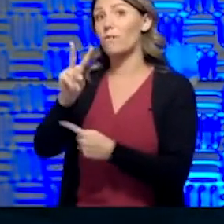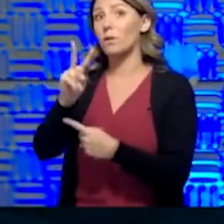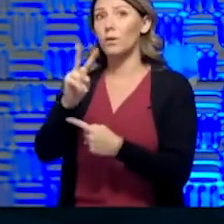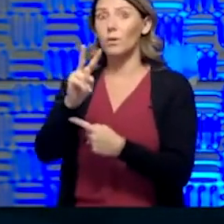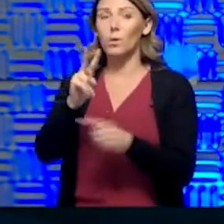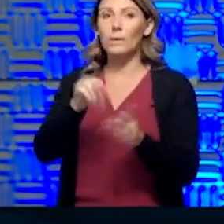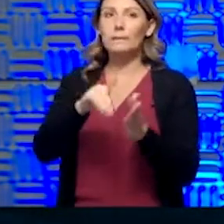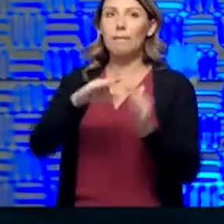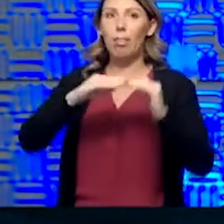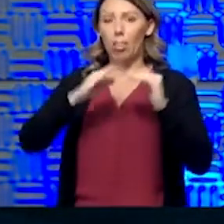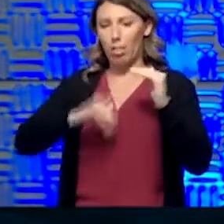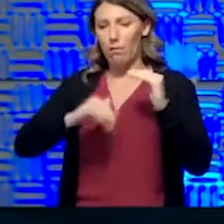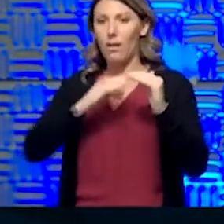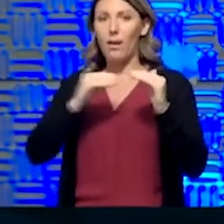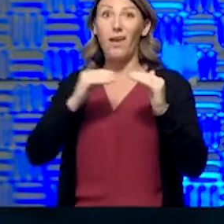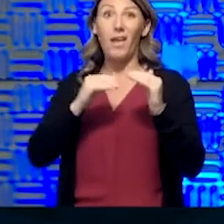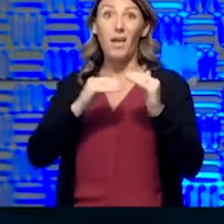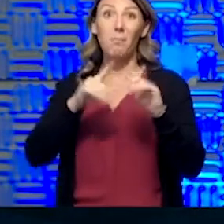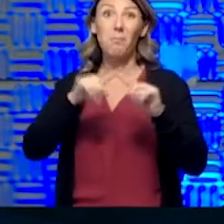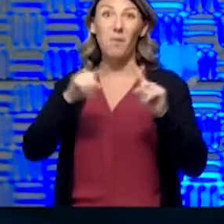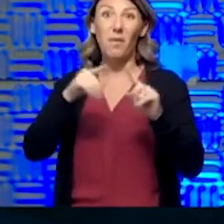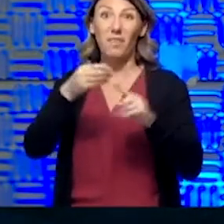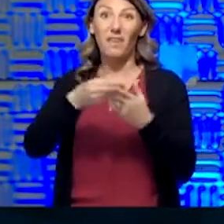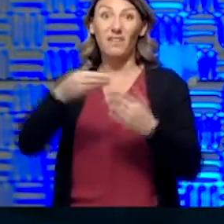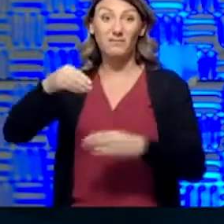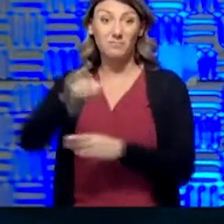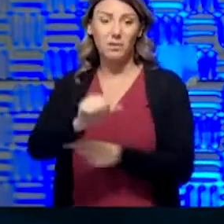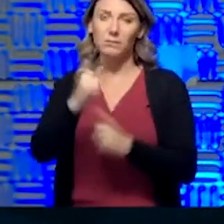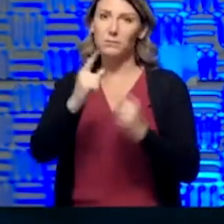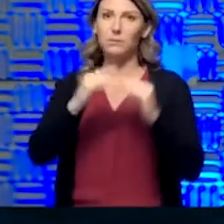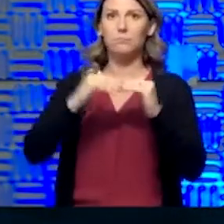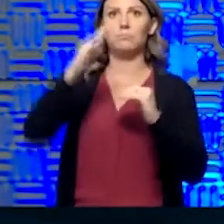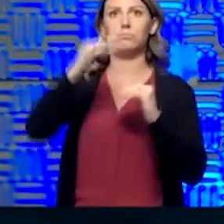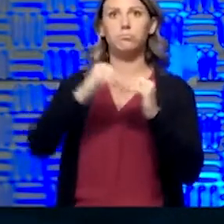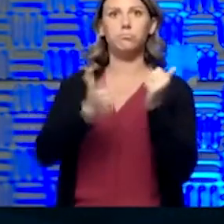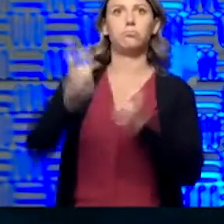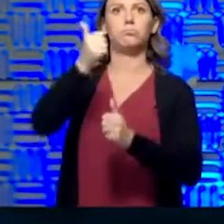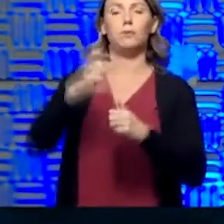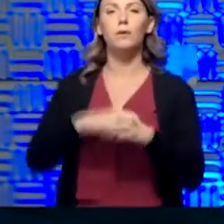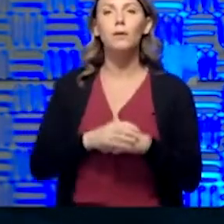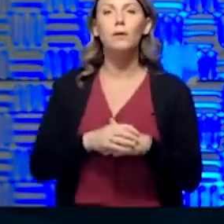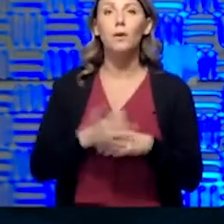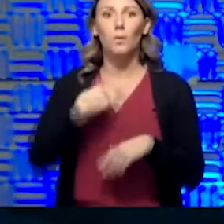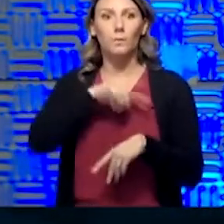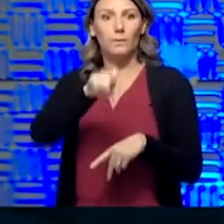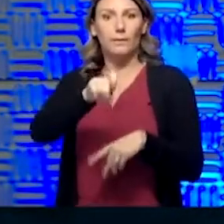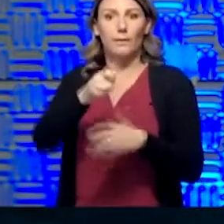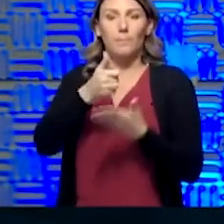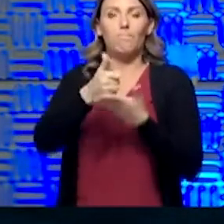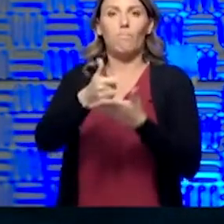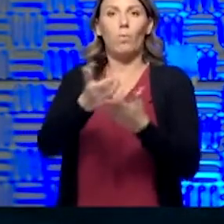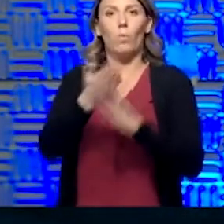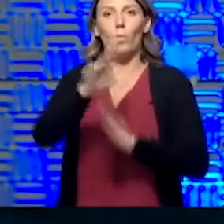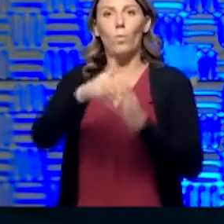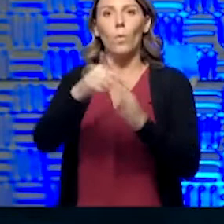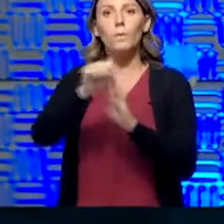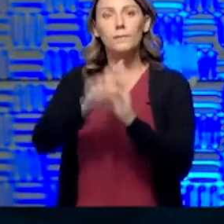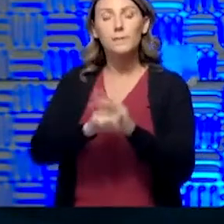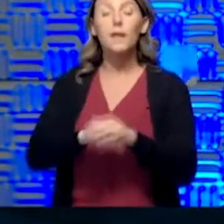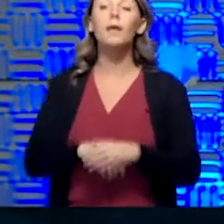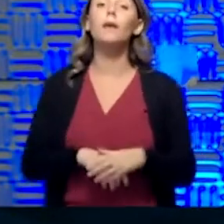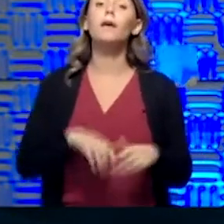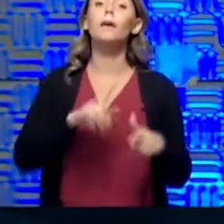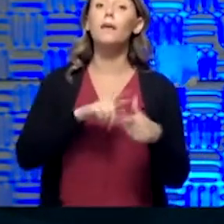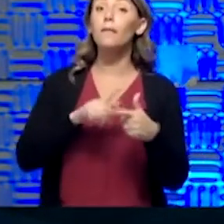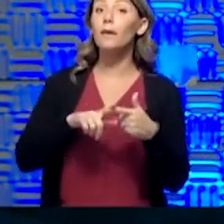and we need hospitals across our state. And then, mostly, I would say, well, then there was the second